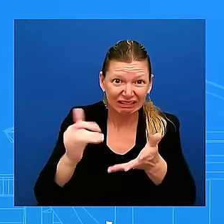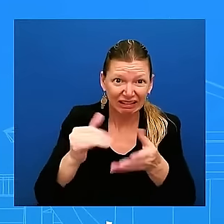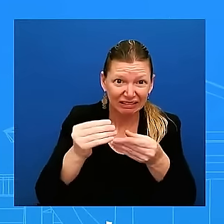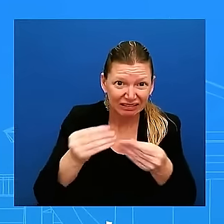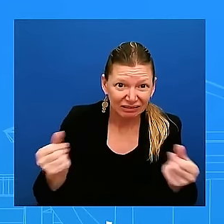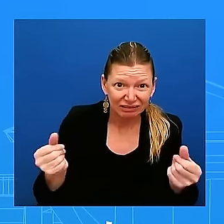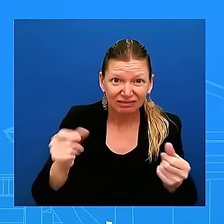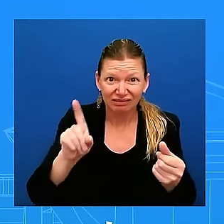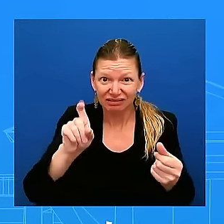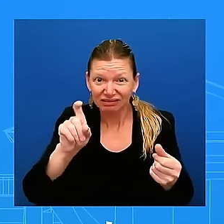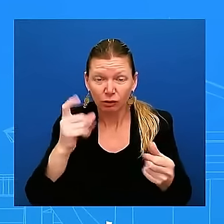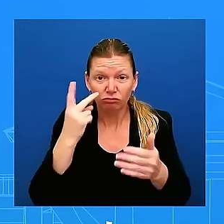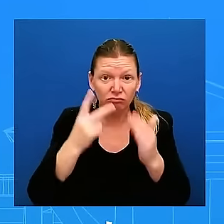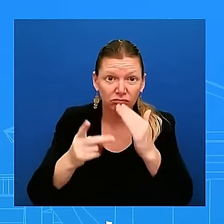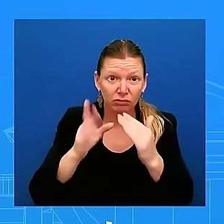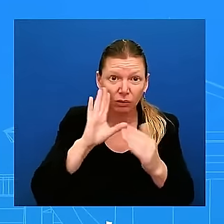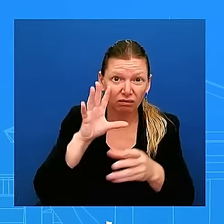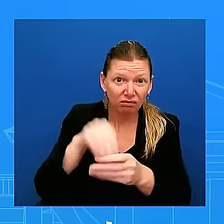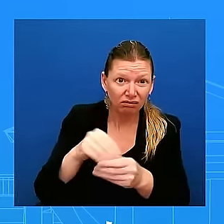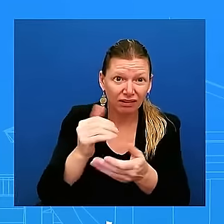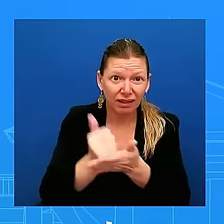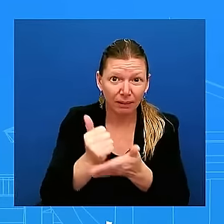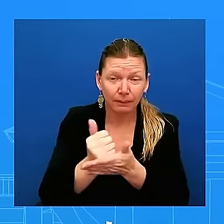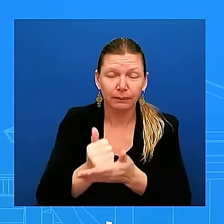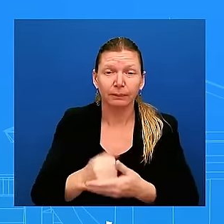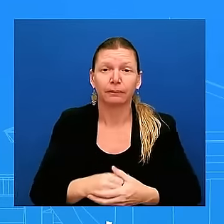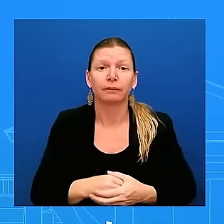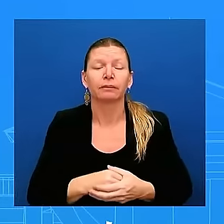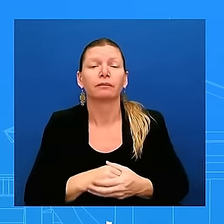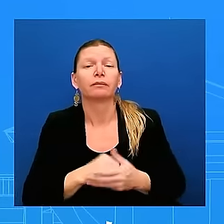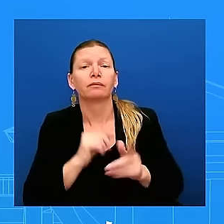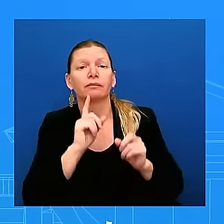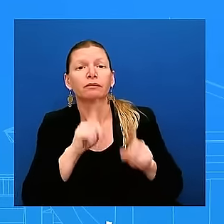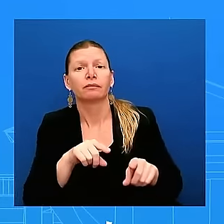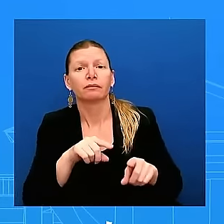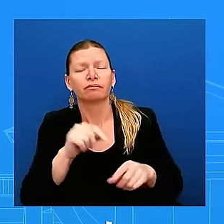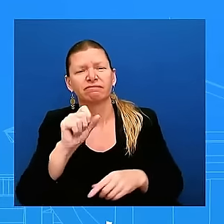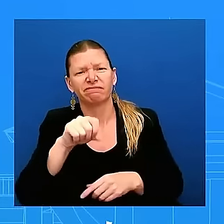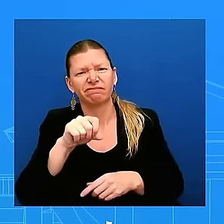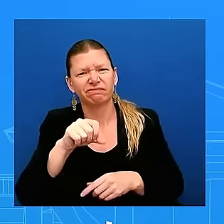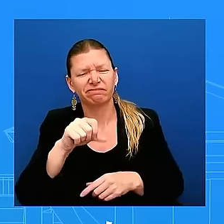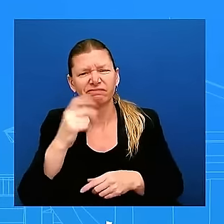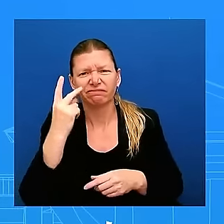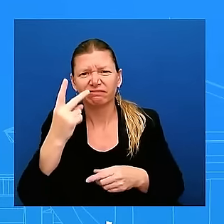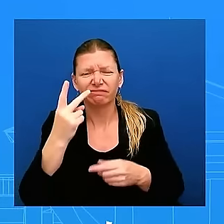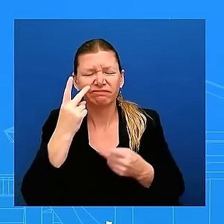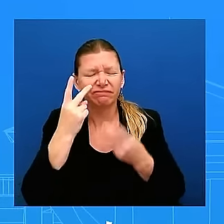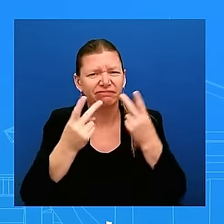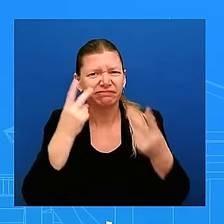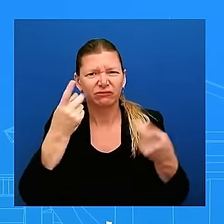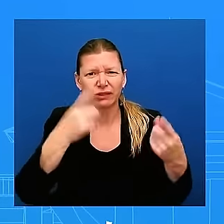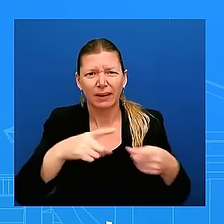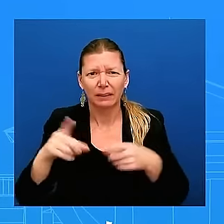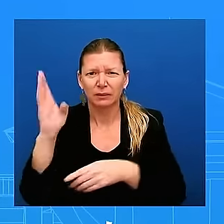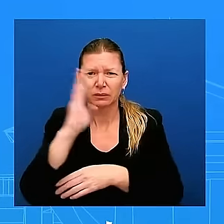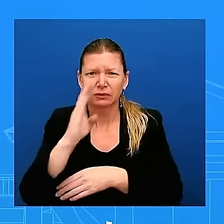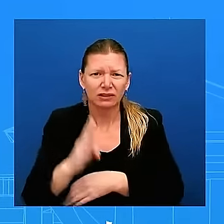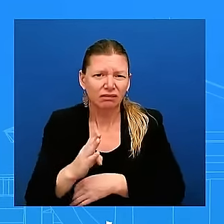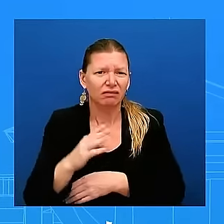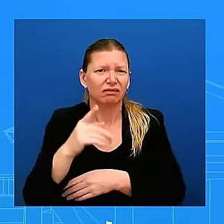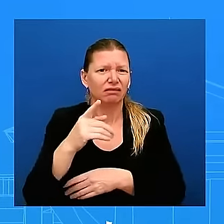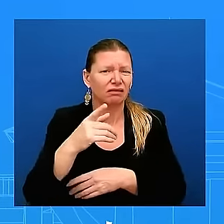uh to what we're seeing uh in brazil with the wife of wildfires uh and uh we certainly